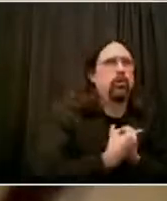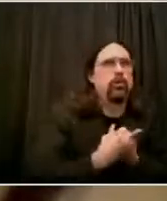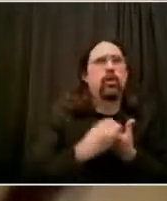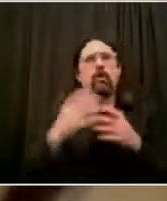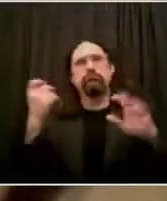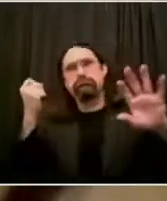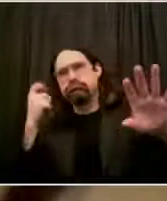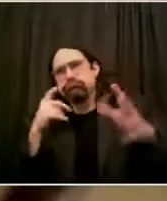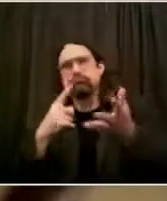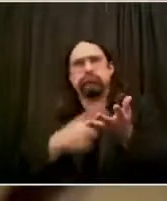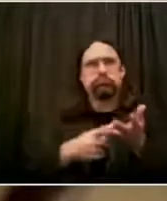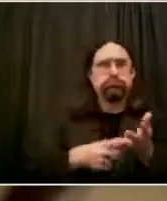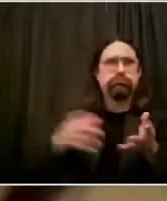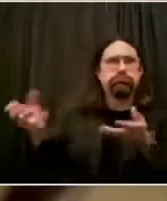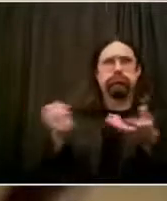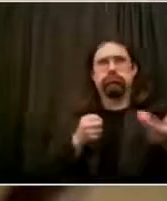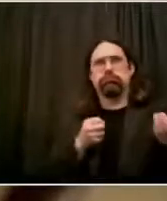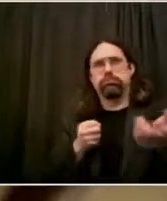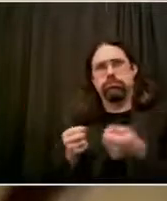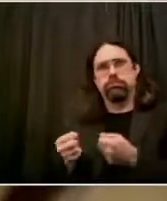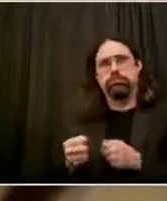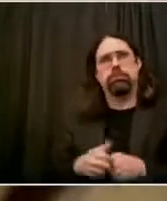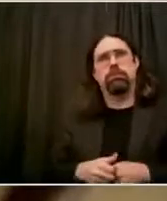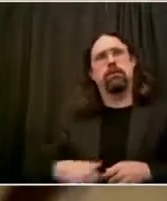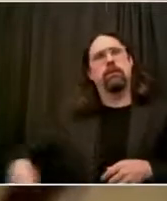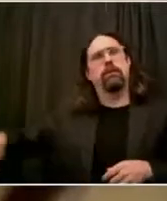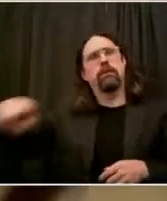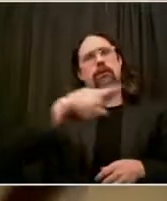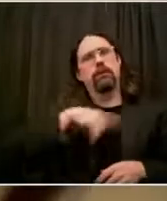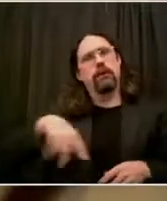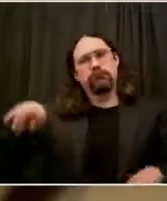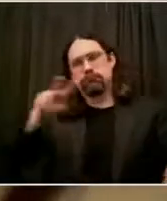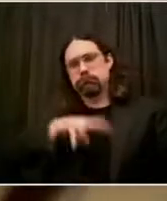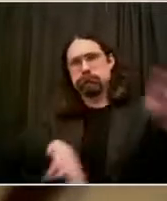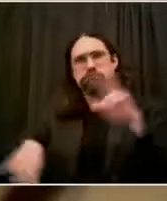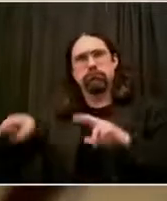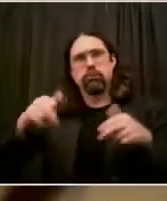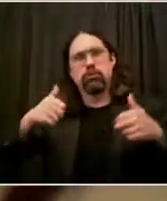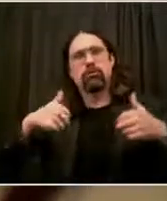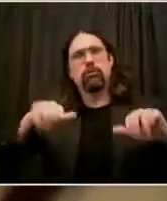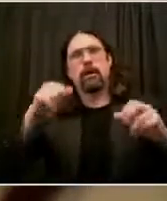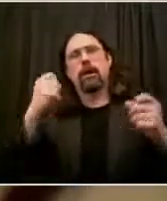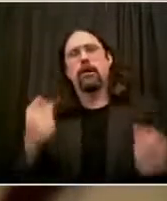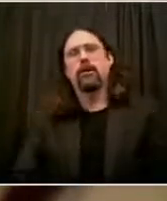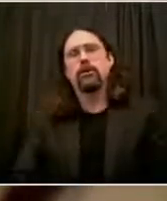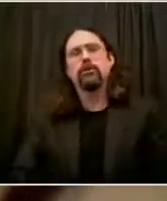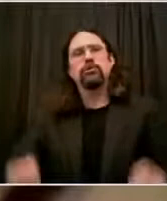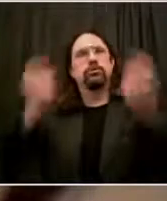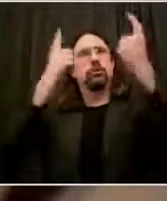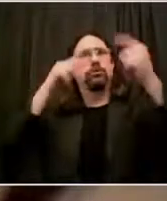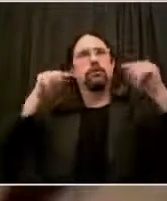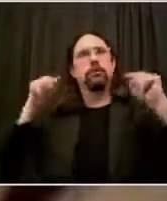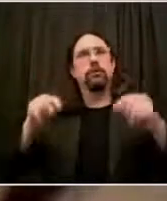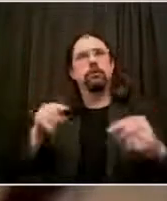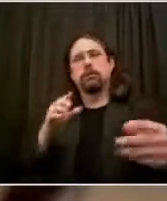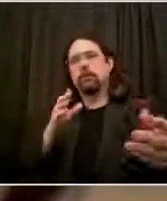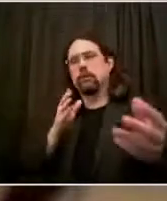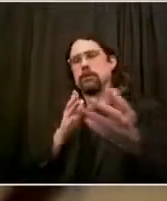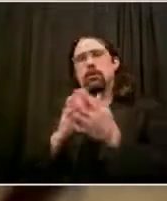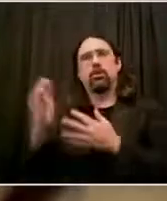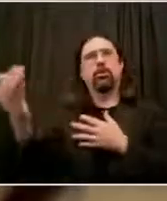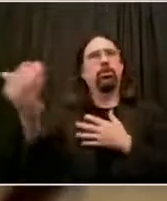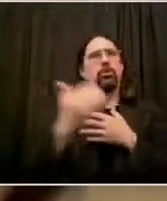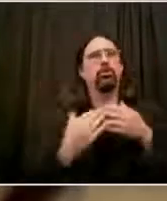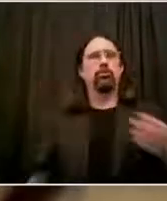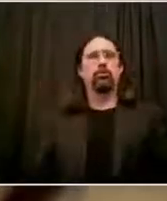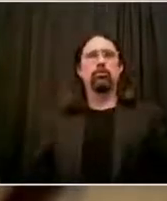together to achieve a more just and fair city. And that is something actually we're all very excited about, and we're going to